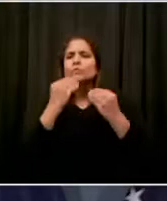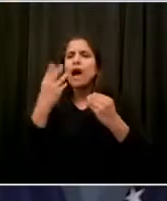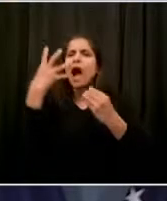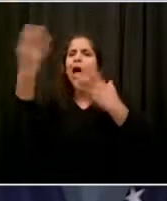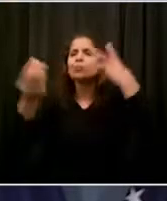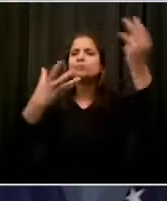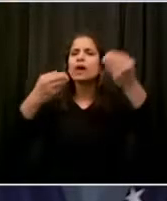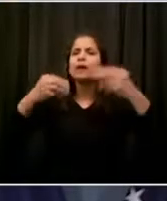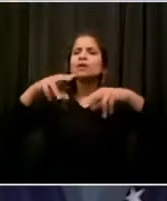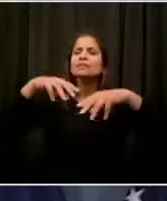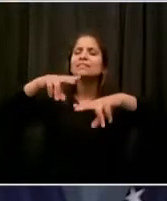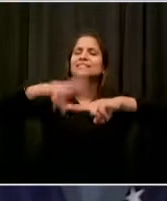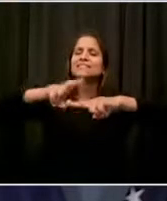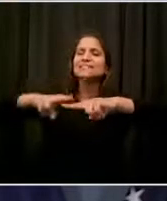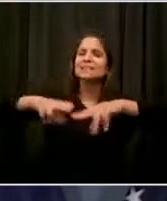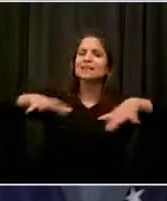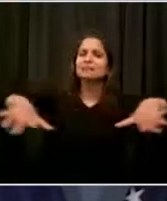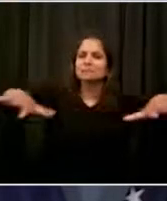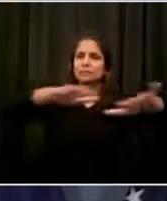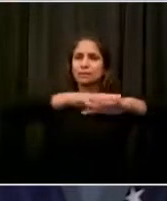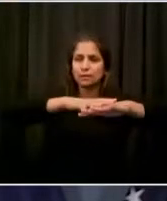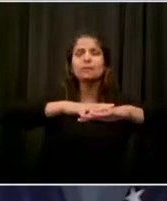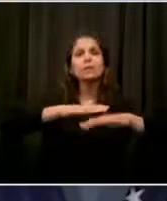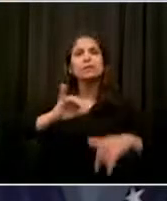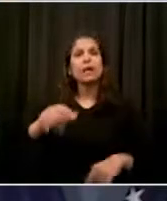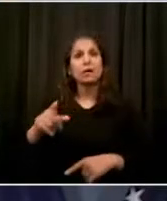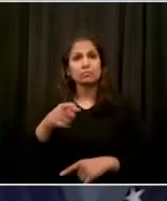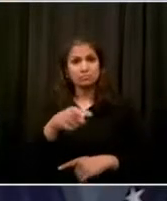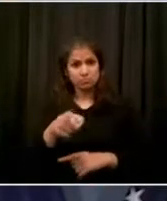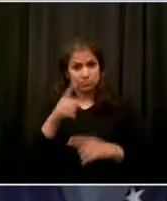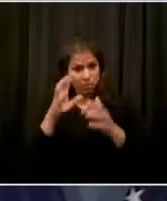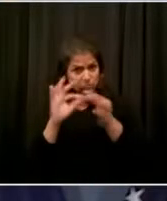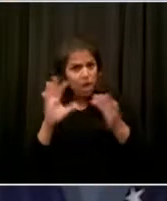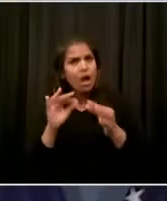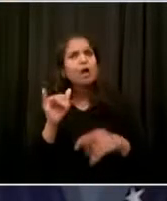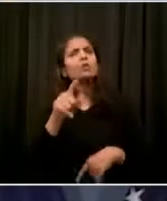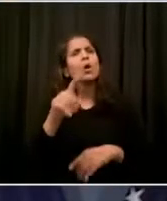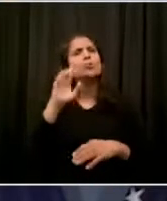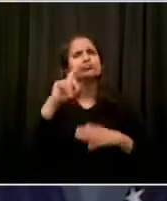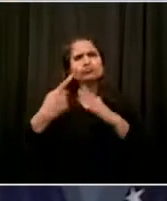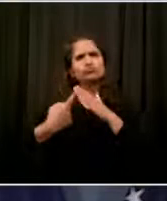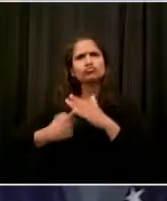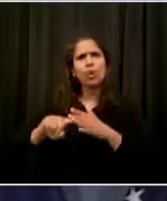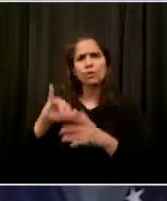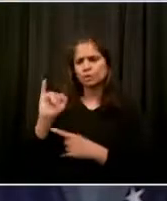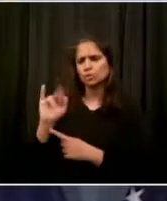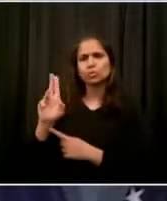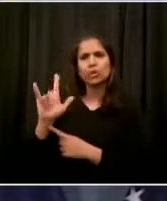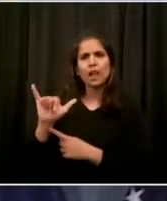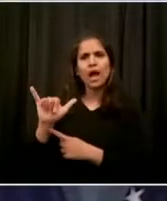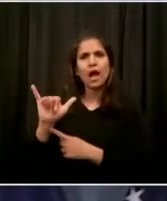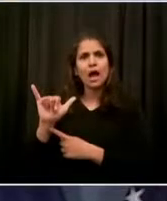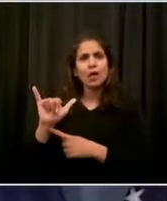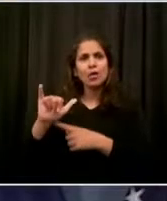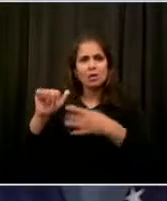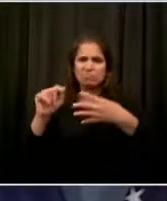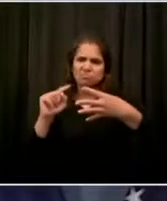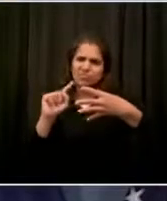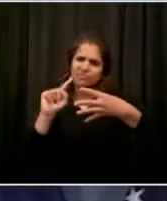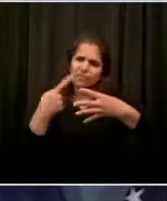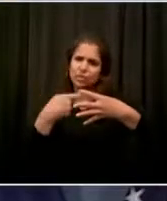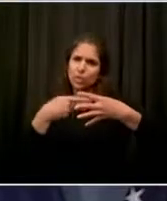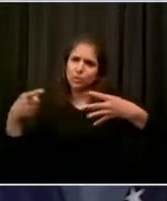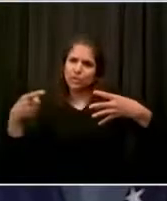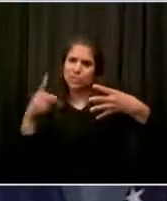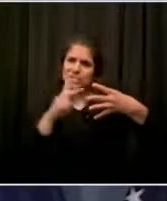of July. All the other regions have been able to move to phase two in two weeks, which would put New York City on June 22nd. Why could you not do?